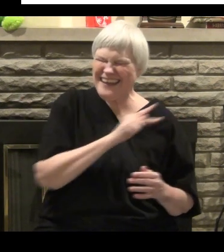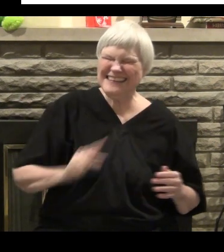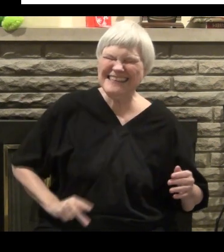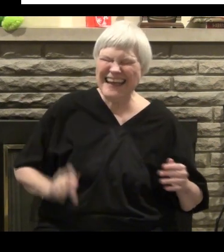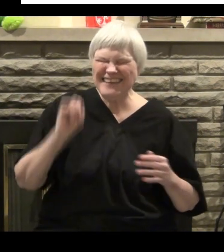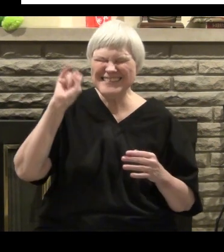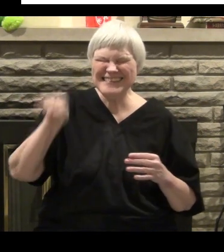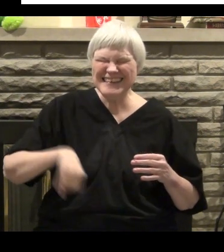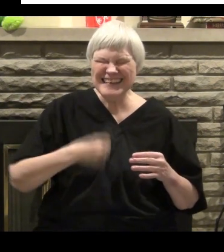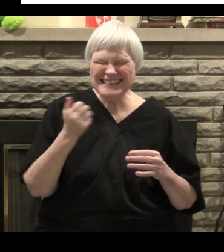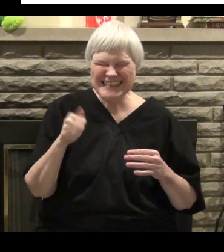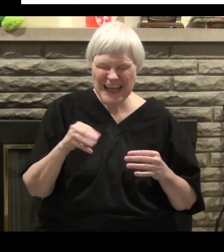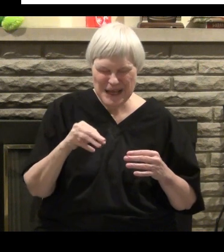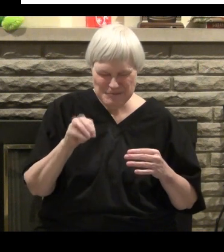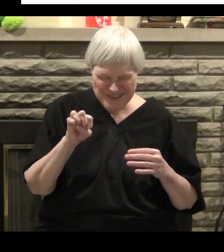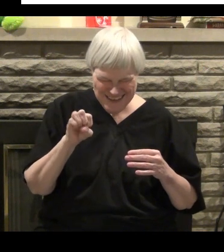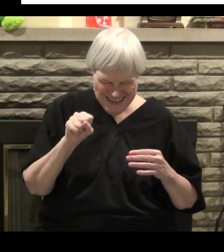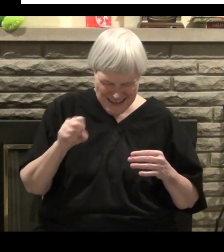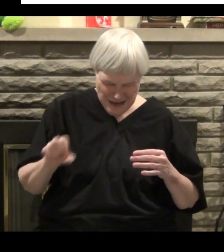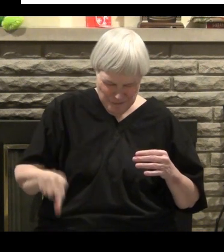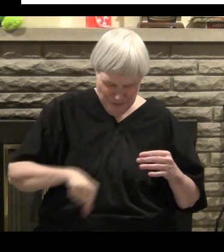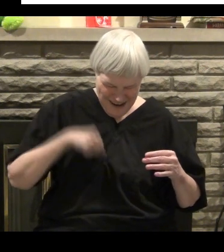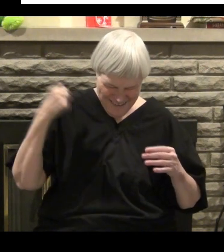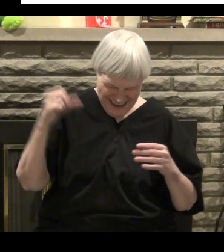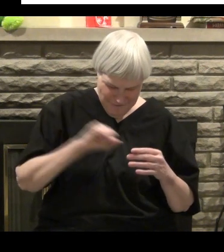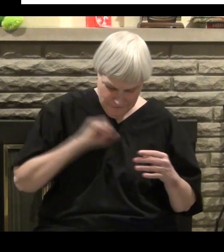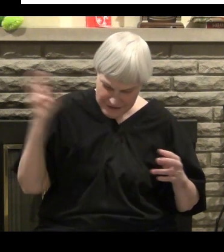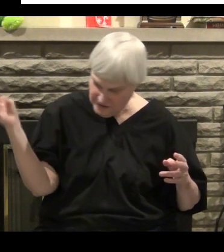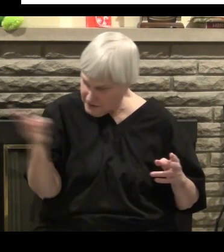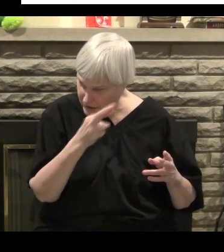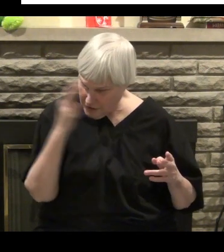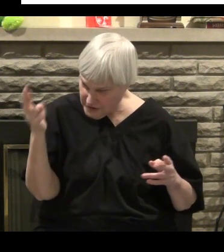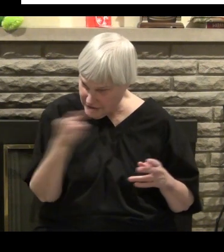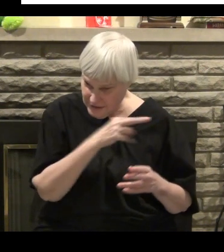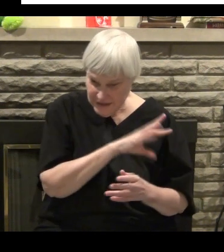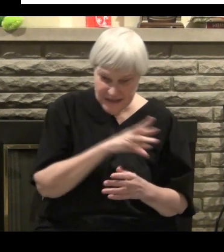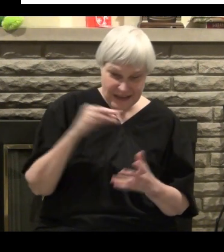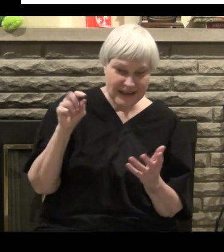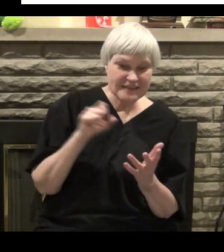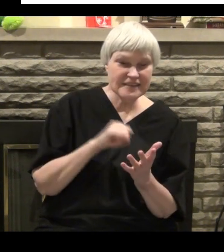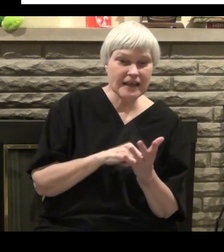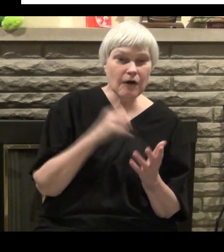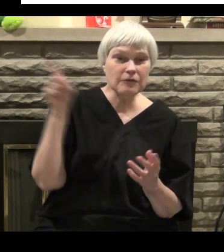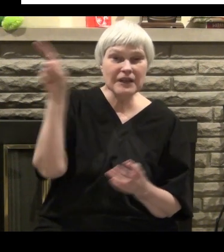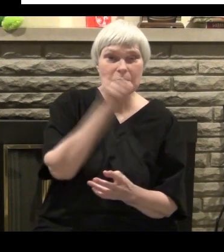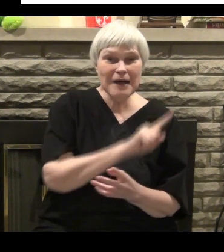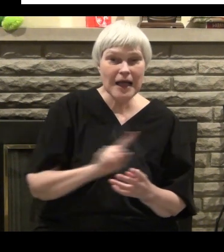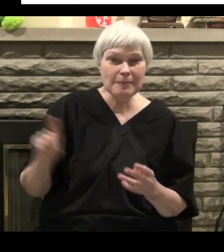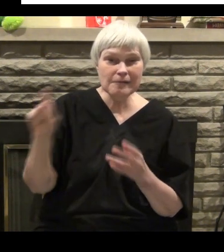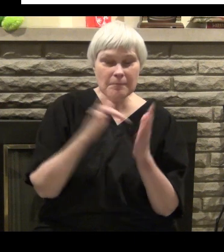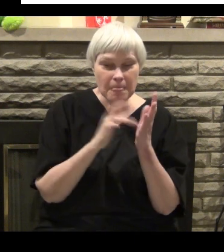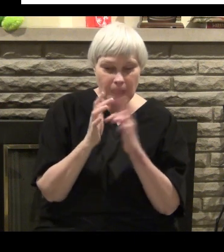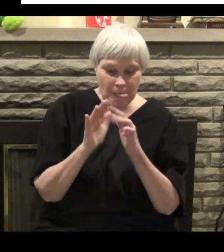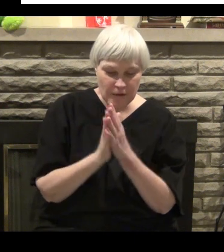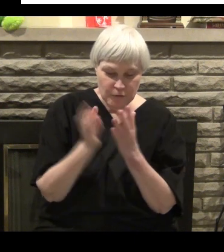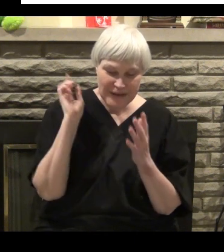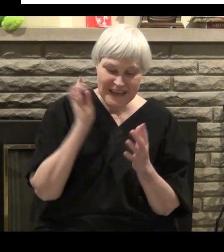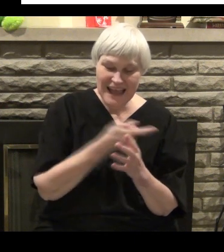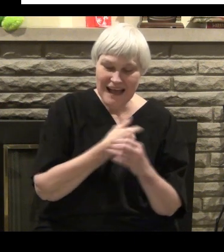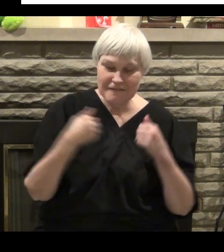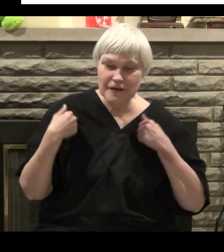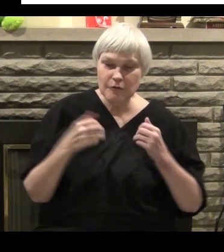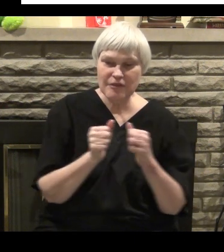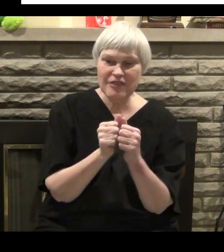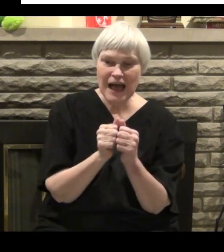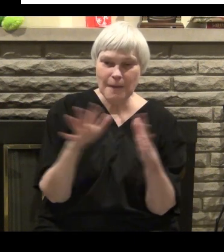stuff like this when I'm giving a regular message. I'm King James only. I'm proud of it. I've investigated it. I've checked it out. And I've found